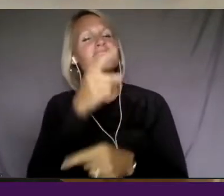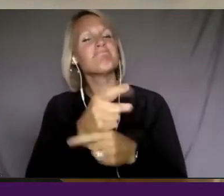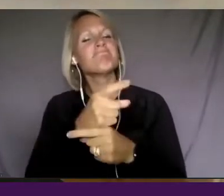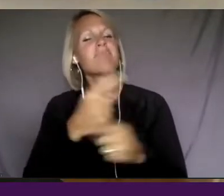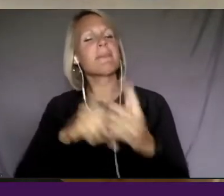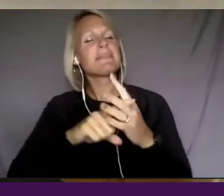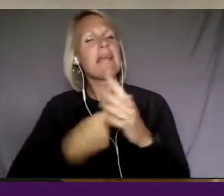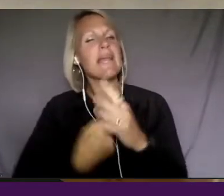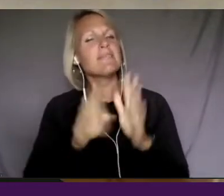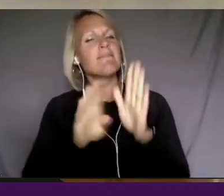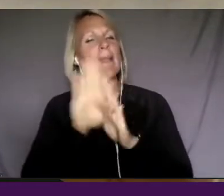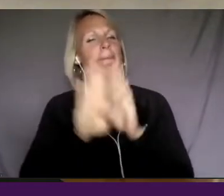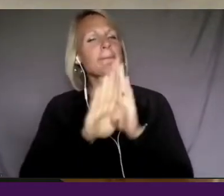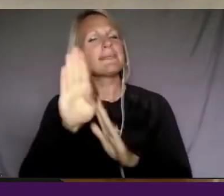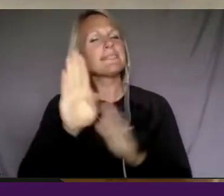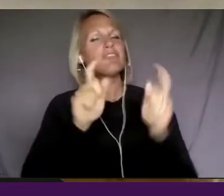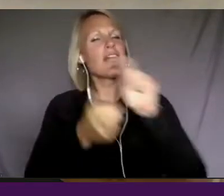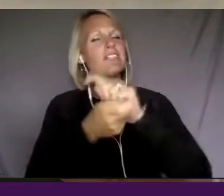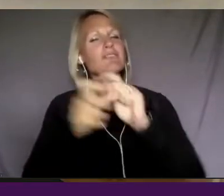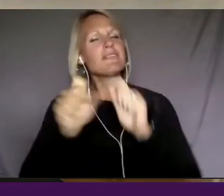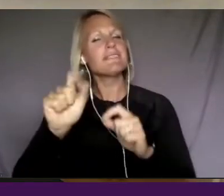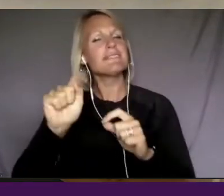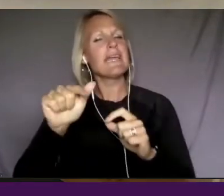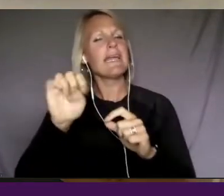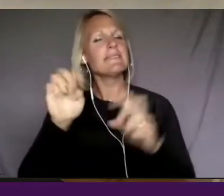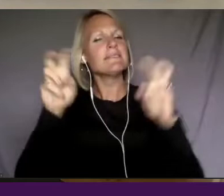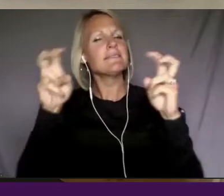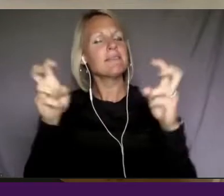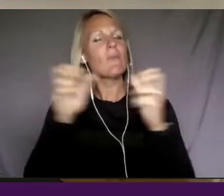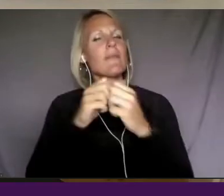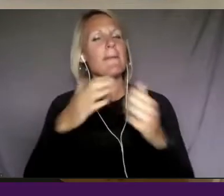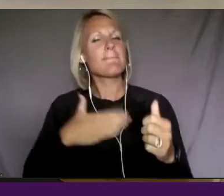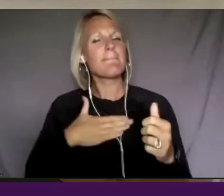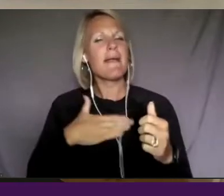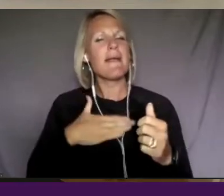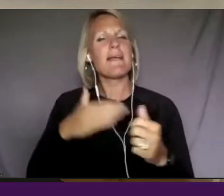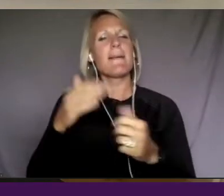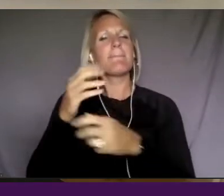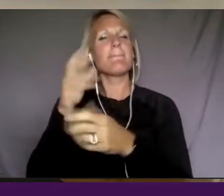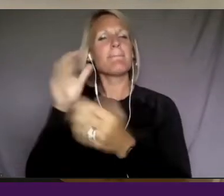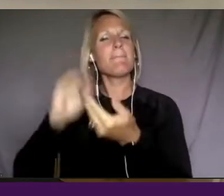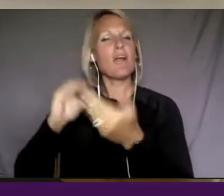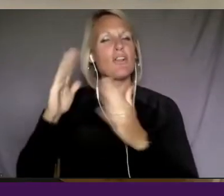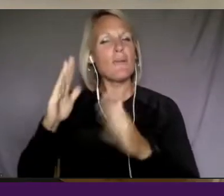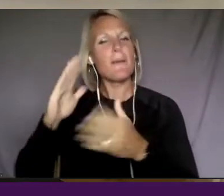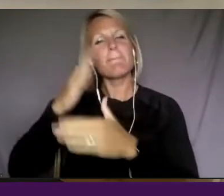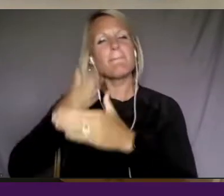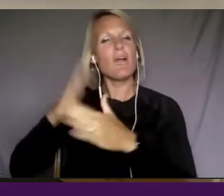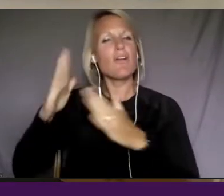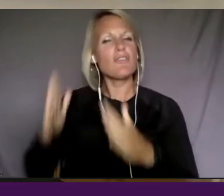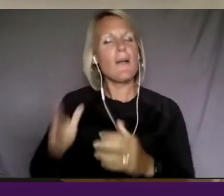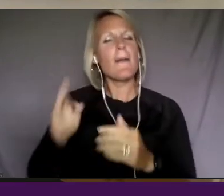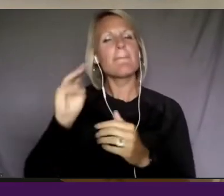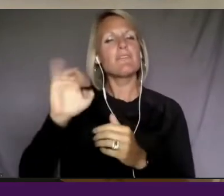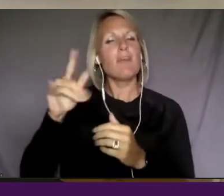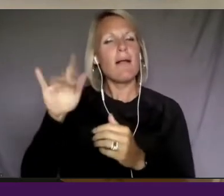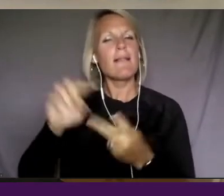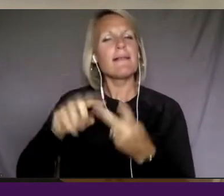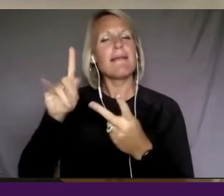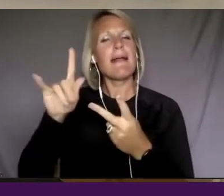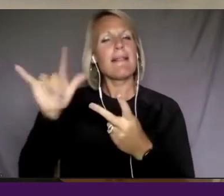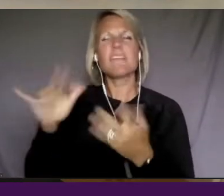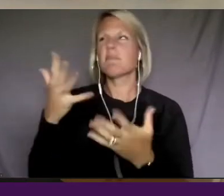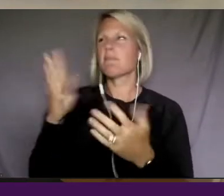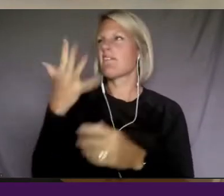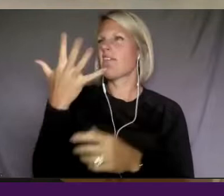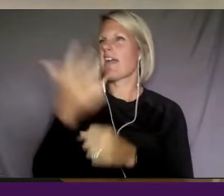with my producing partners, Kylie Kraskaskis and Michelle Shapiro at Flow State Films about maybe five years